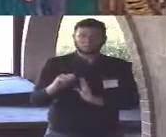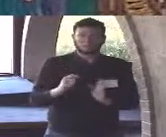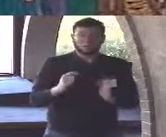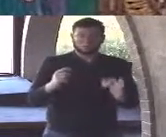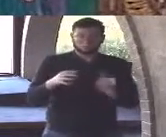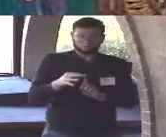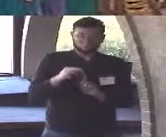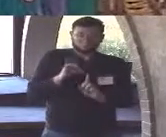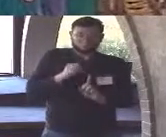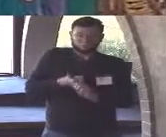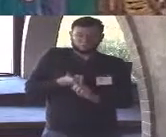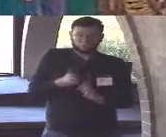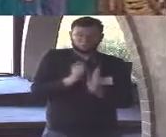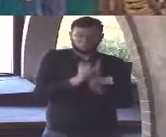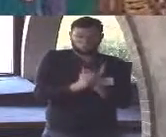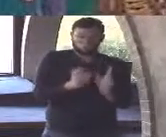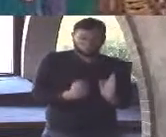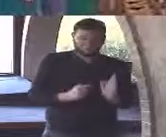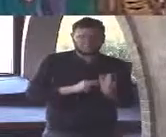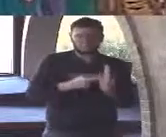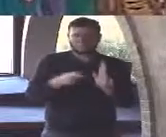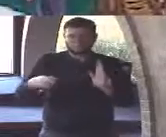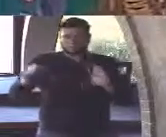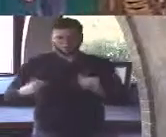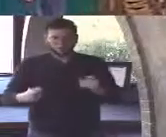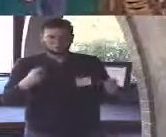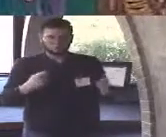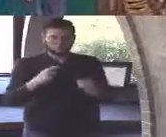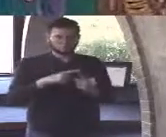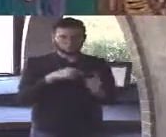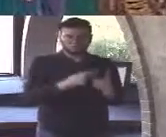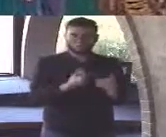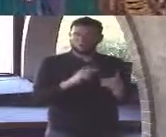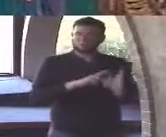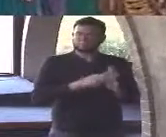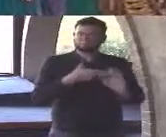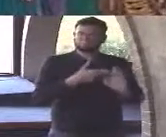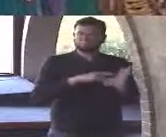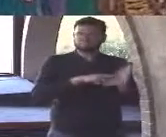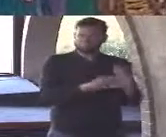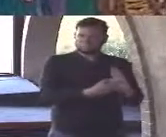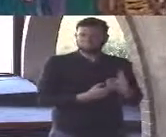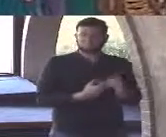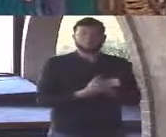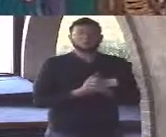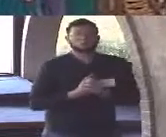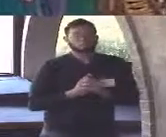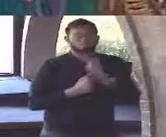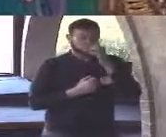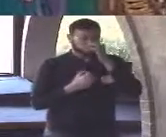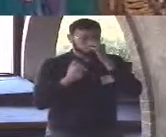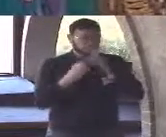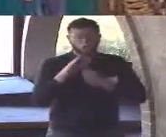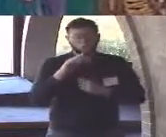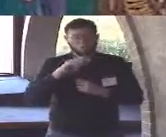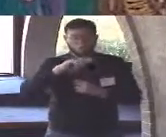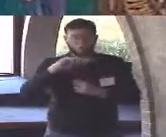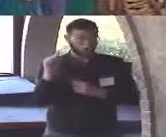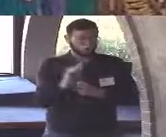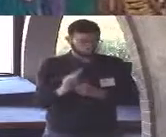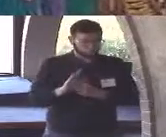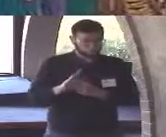himself or herself now the upshot of all this is in Barthes own words